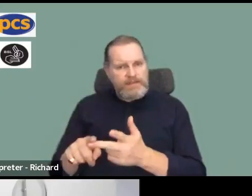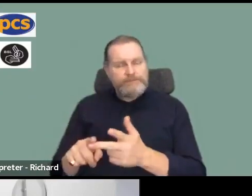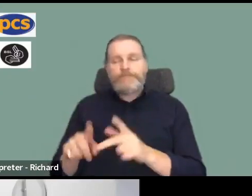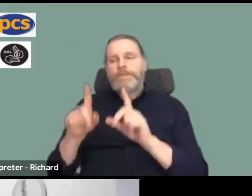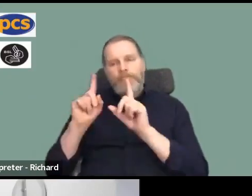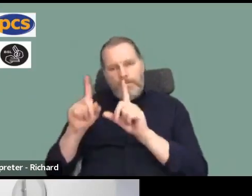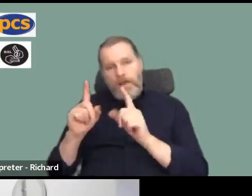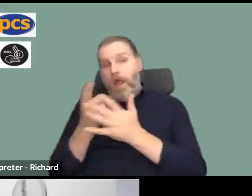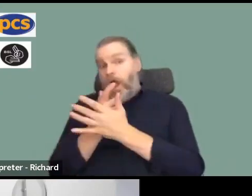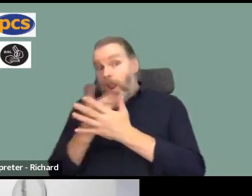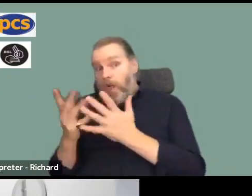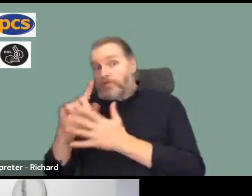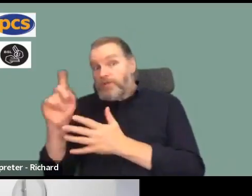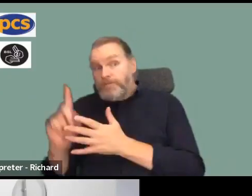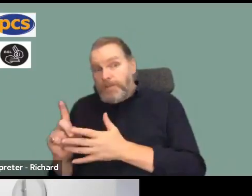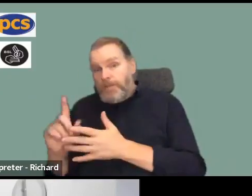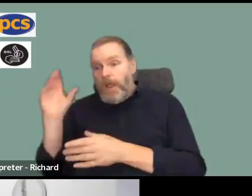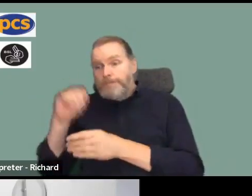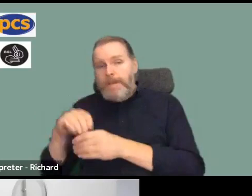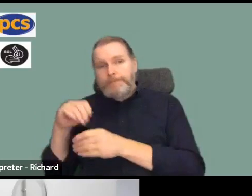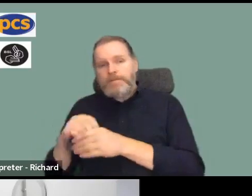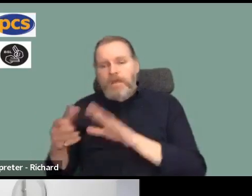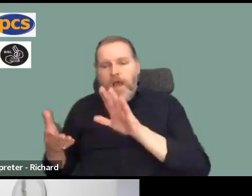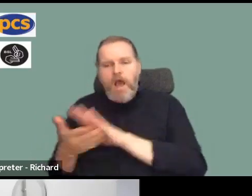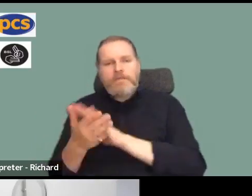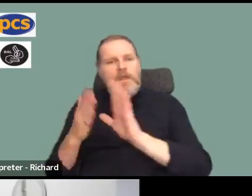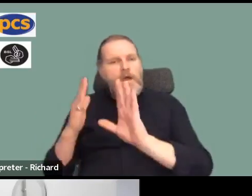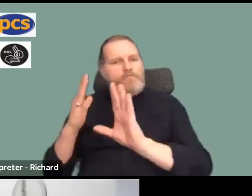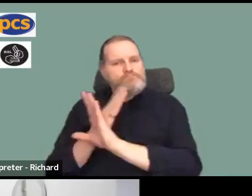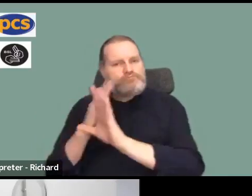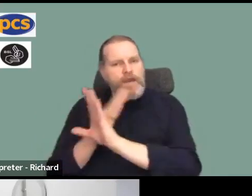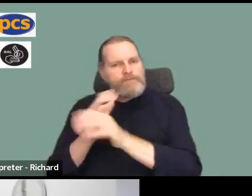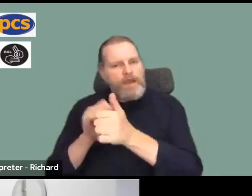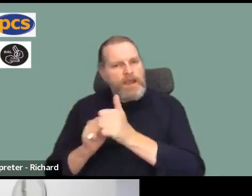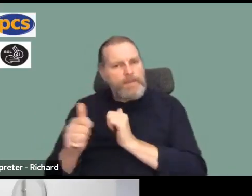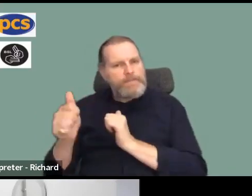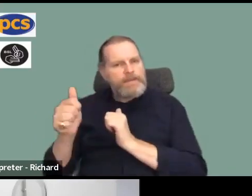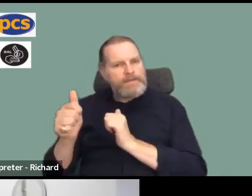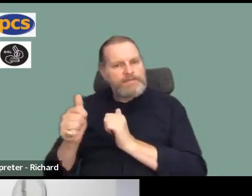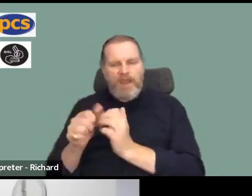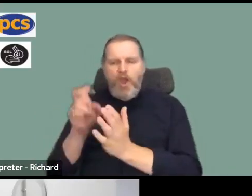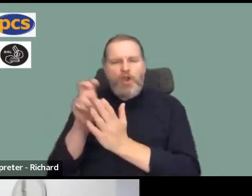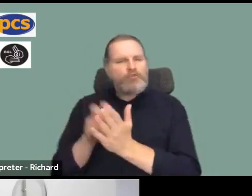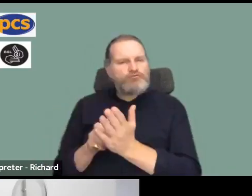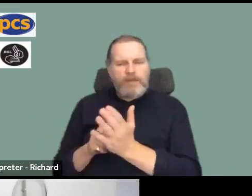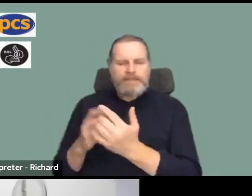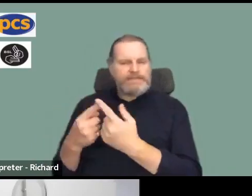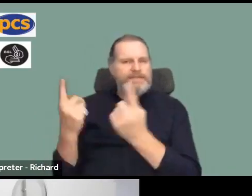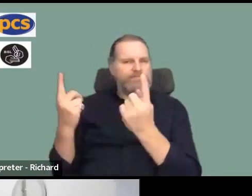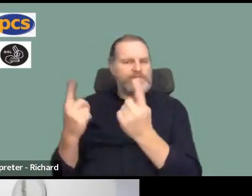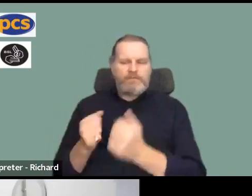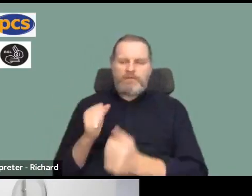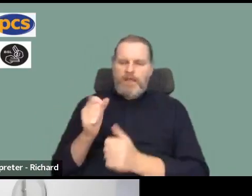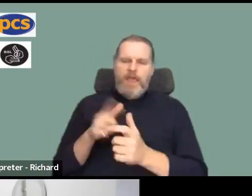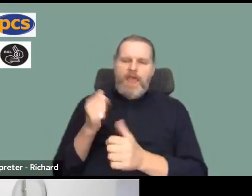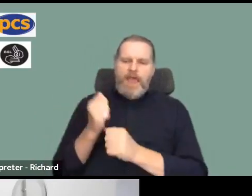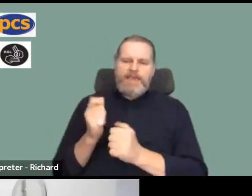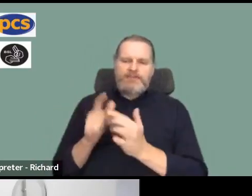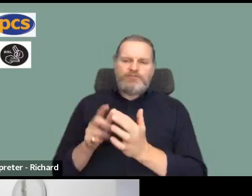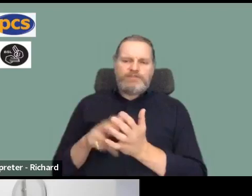employed by the civil service, some of them by private contractors, some of them on different conditions, they're agency workers in some cases.